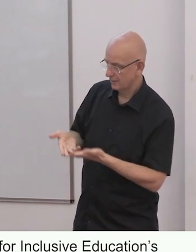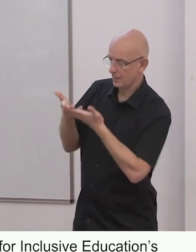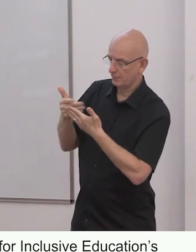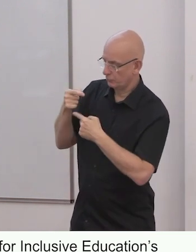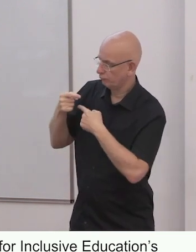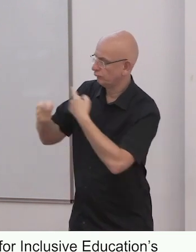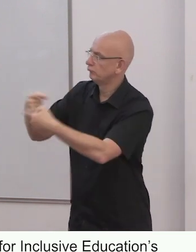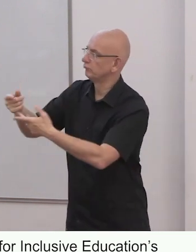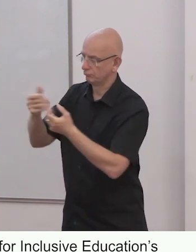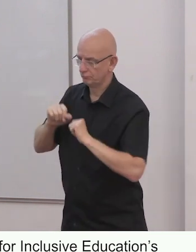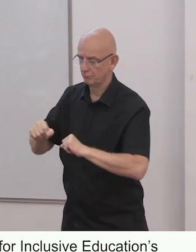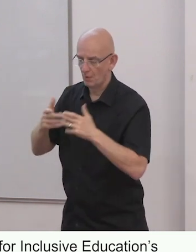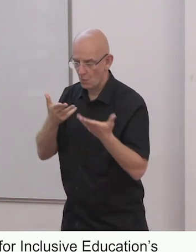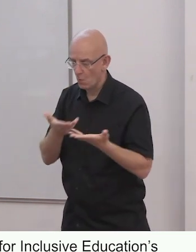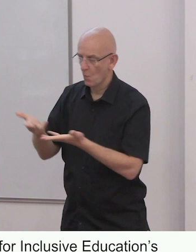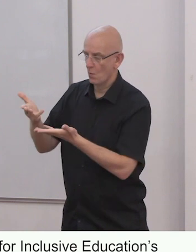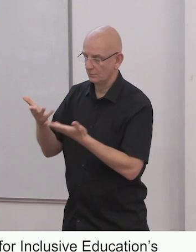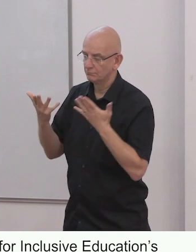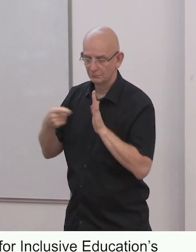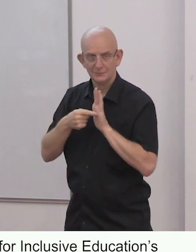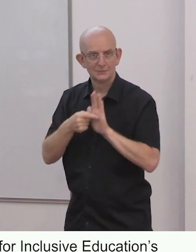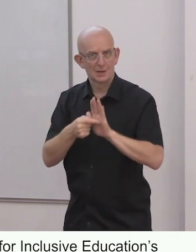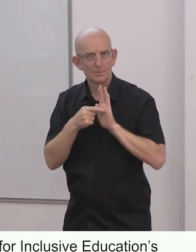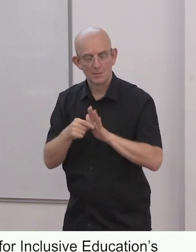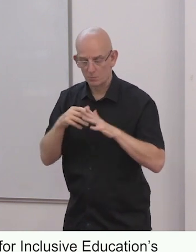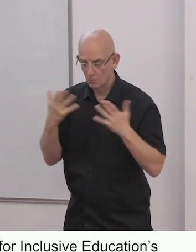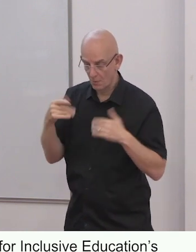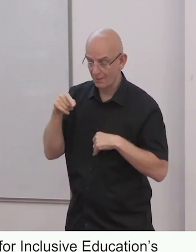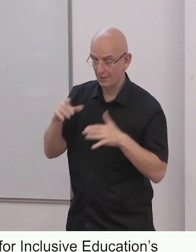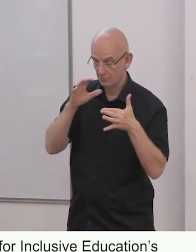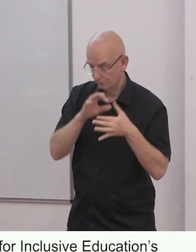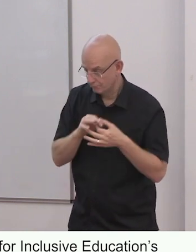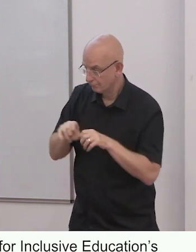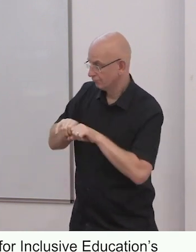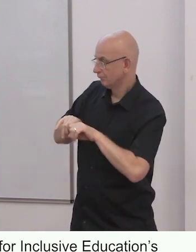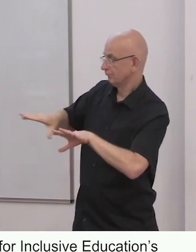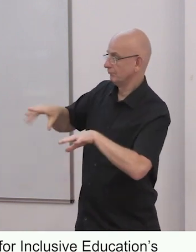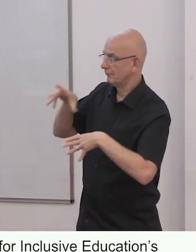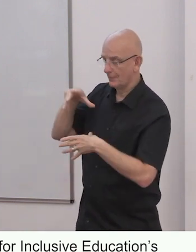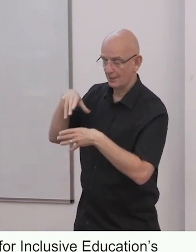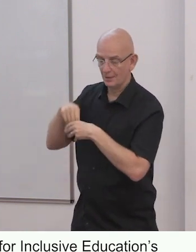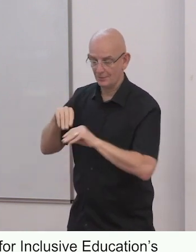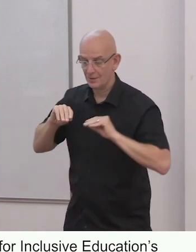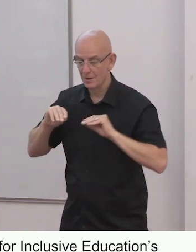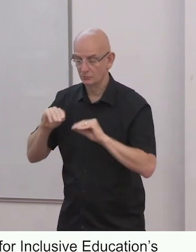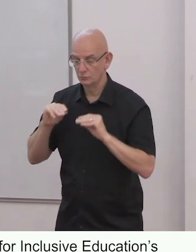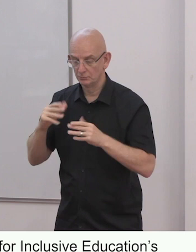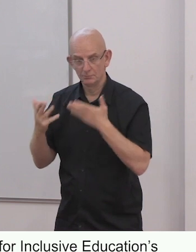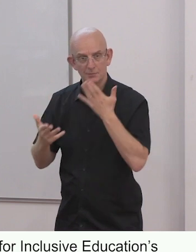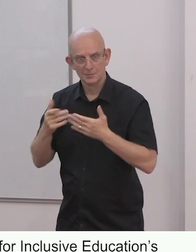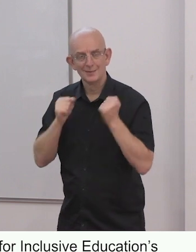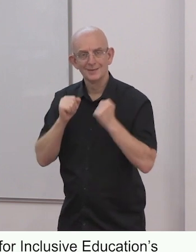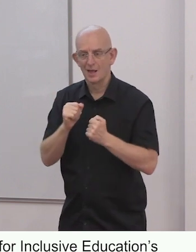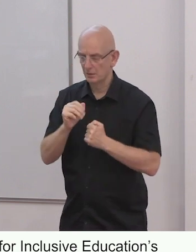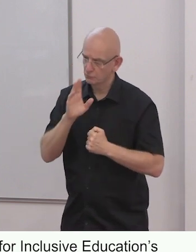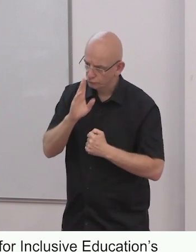are giving direct support to other members through the project